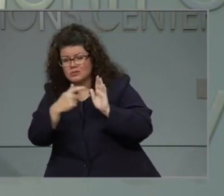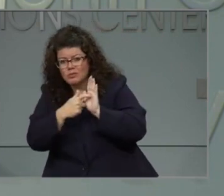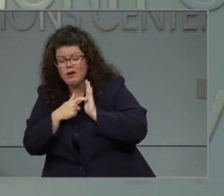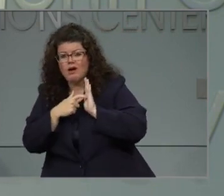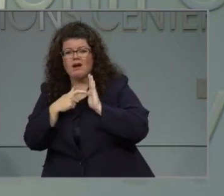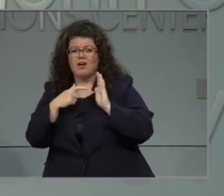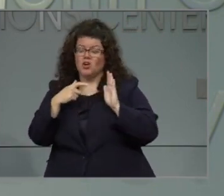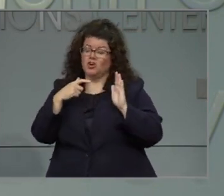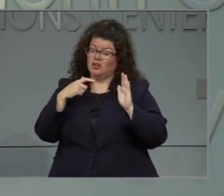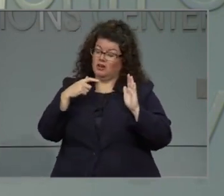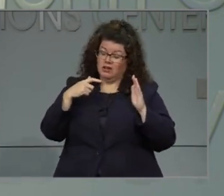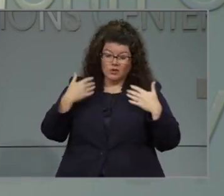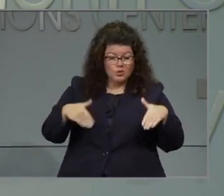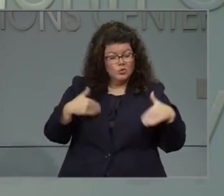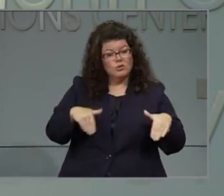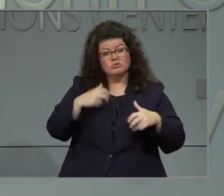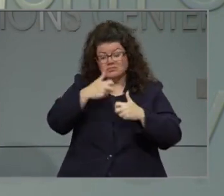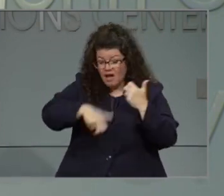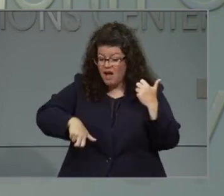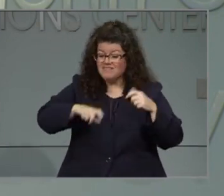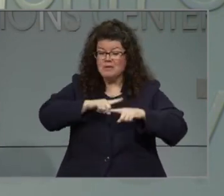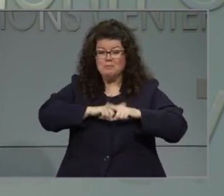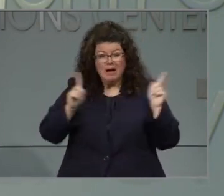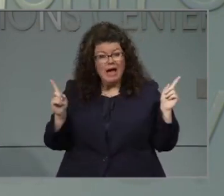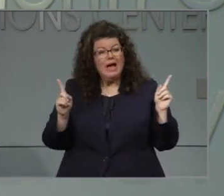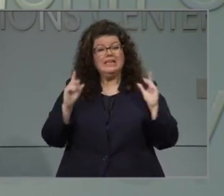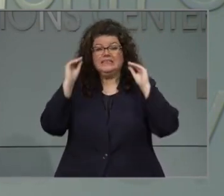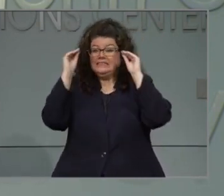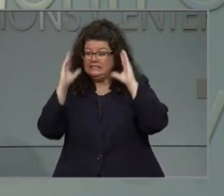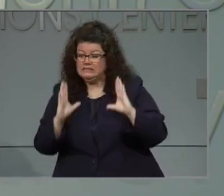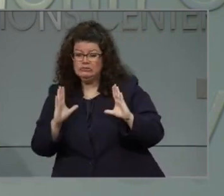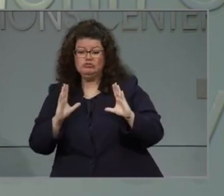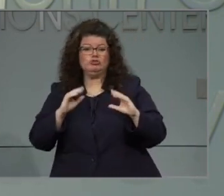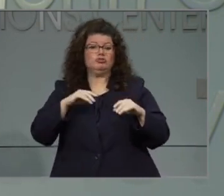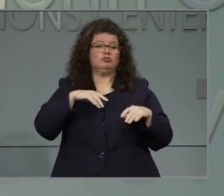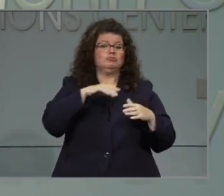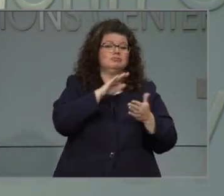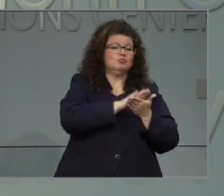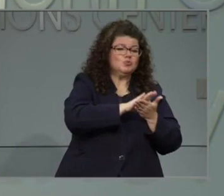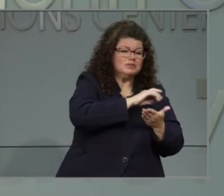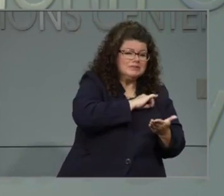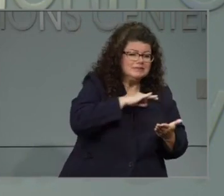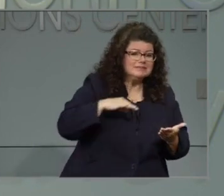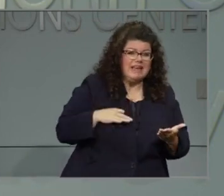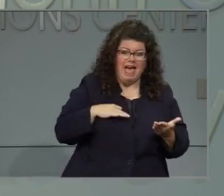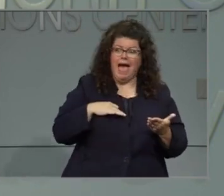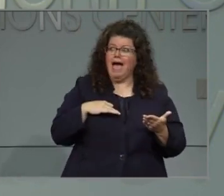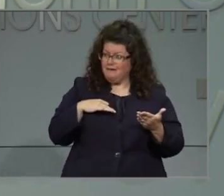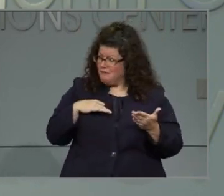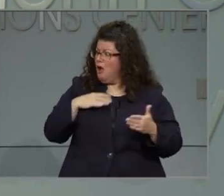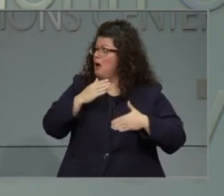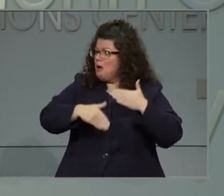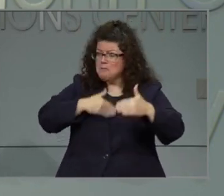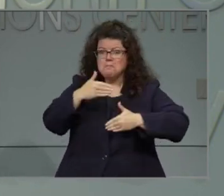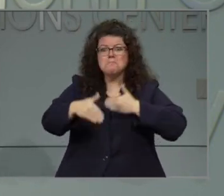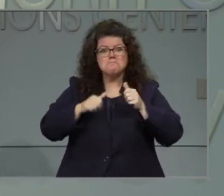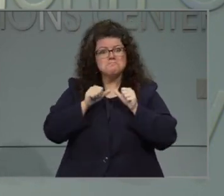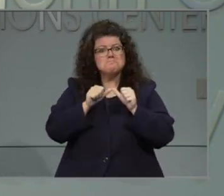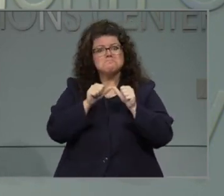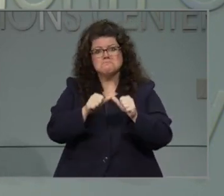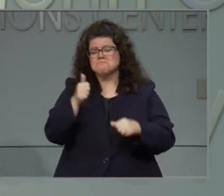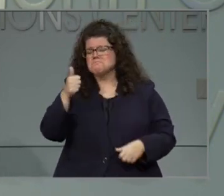teachers and principals and school support staff are doing it across our state, and we commend them for it, and